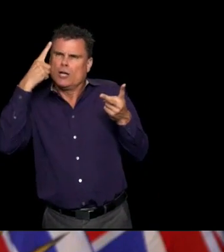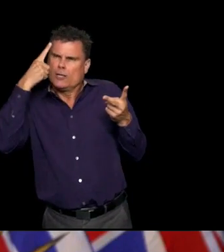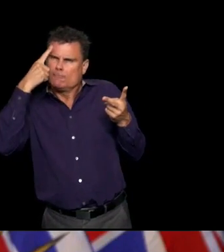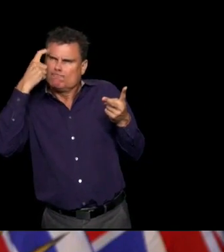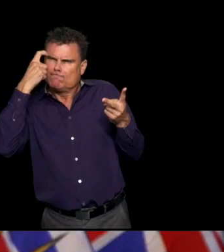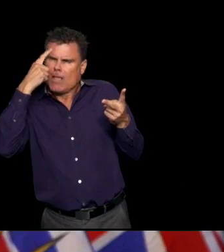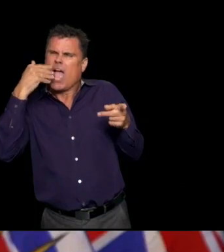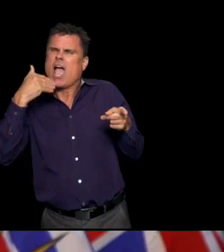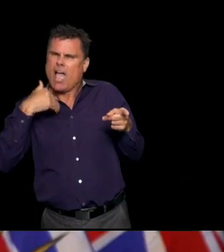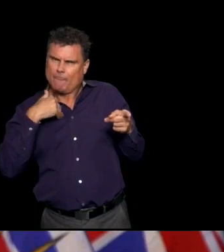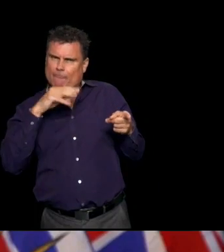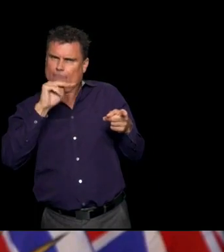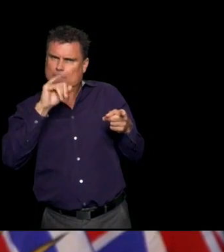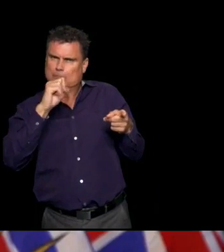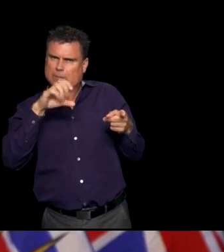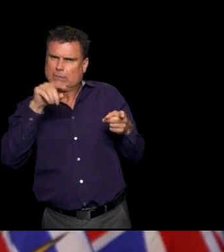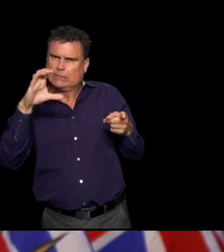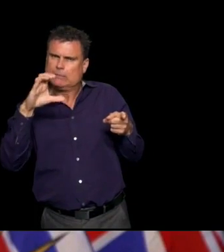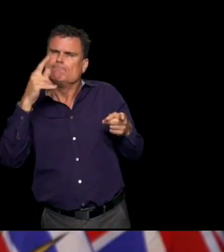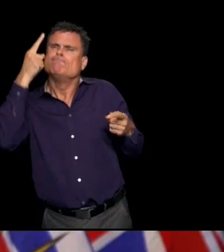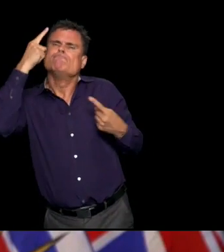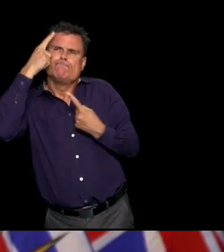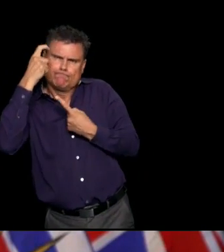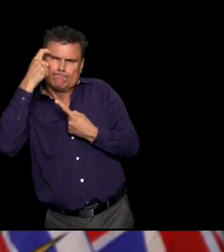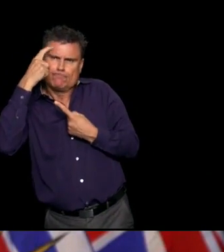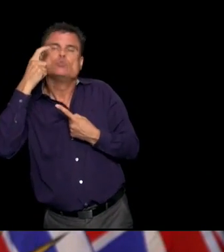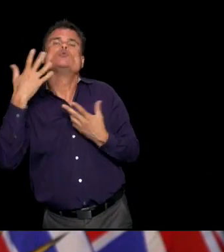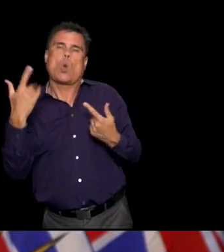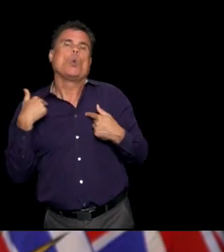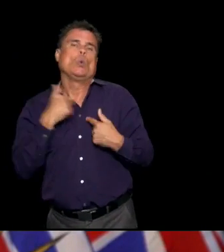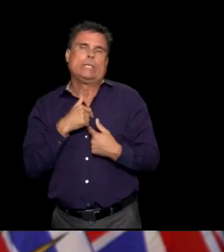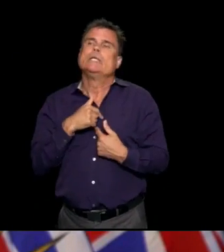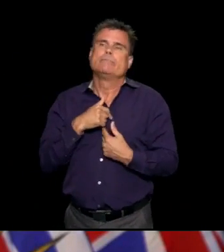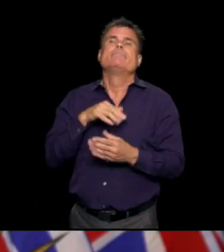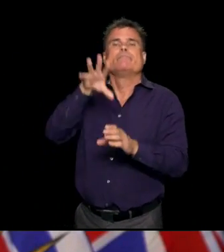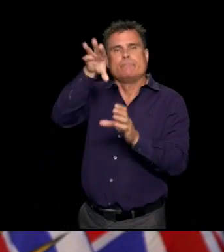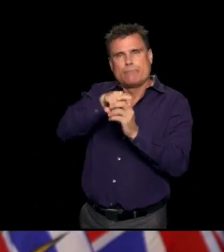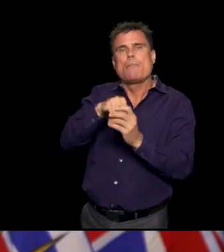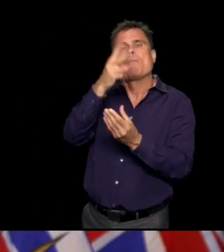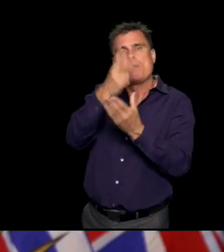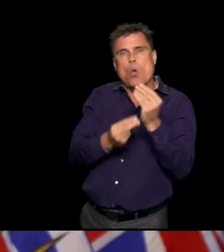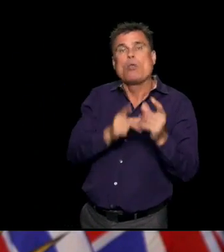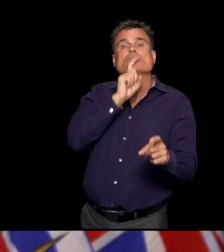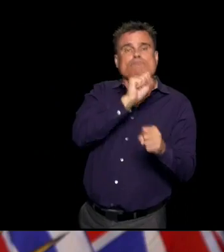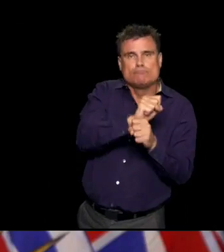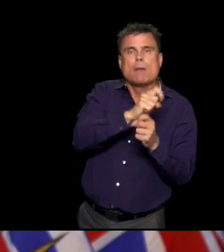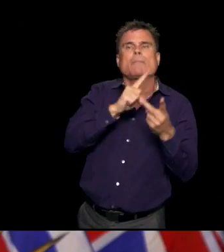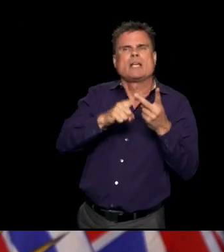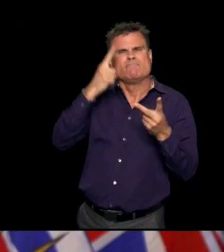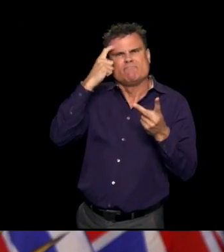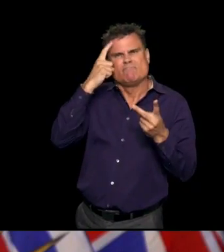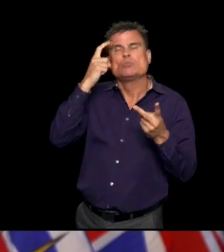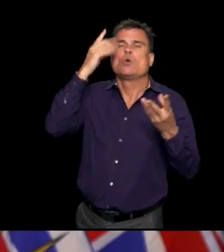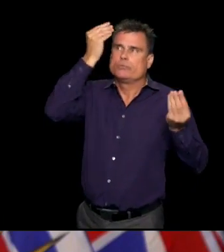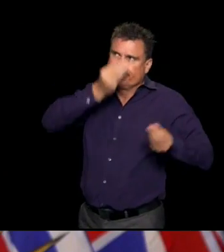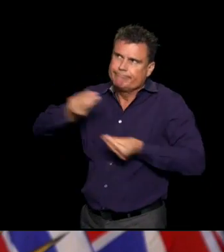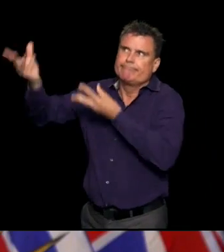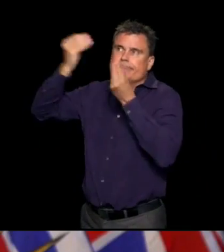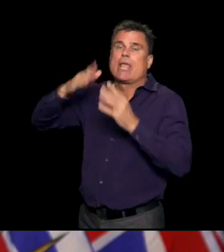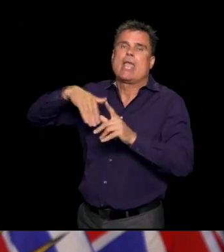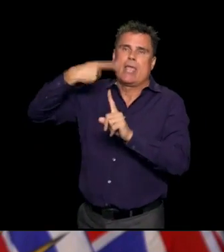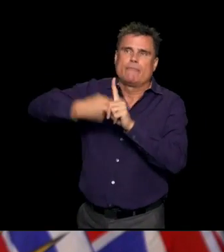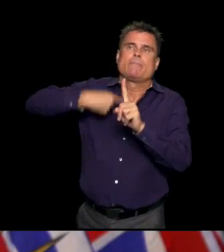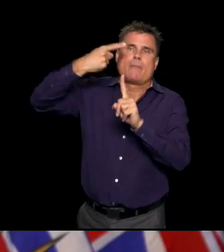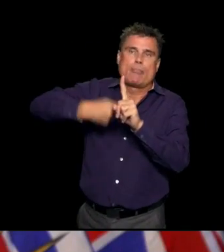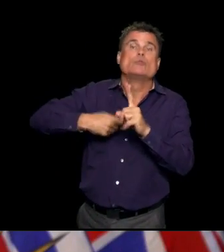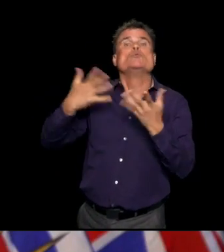and we've agreed in Canada to report these suspected cases as well so we get a better understanding understanding of the condition.